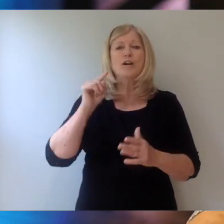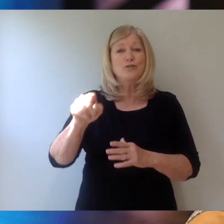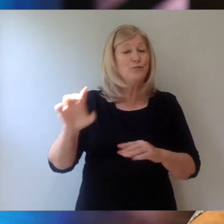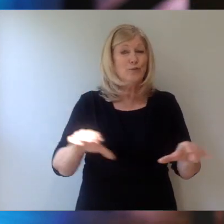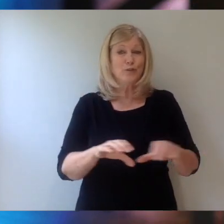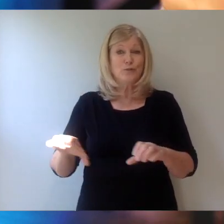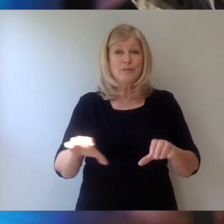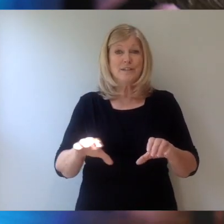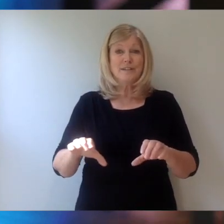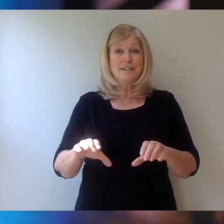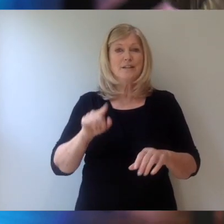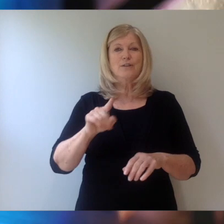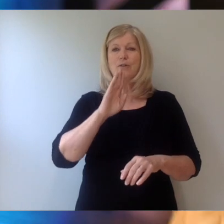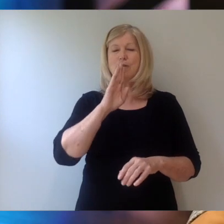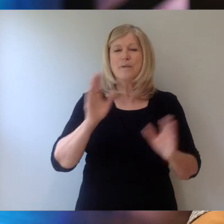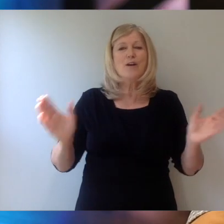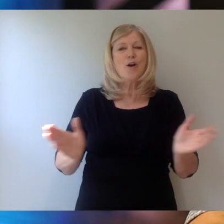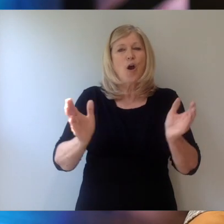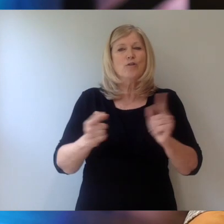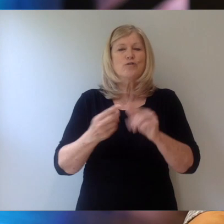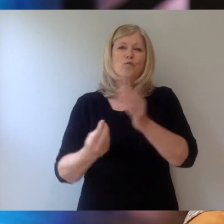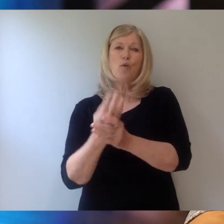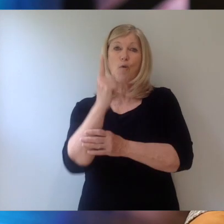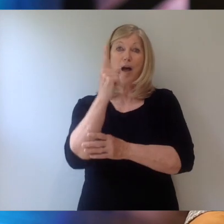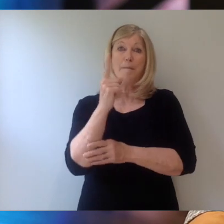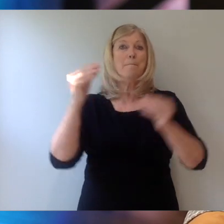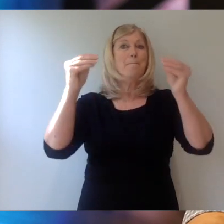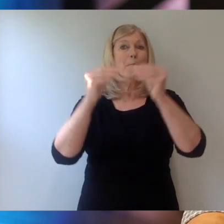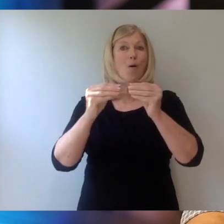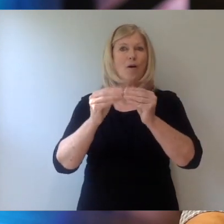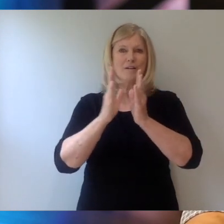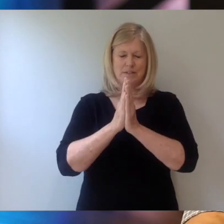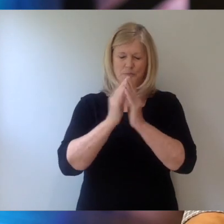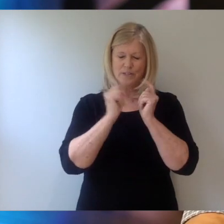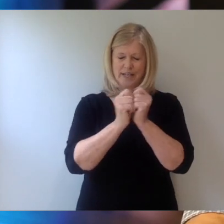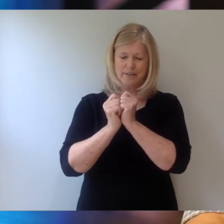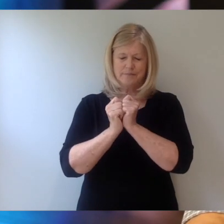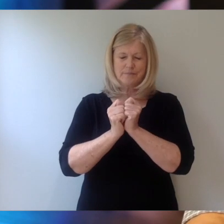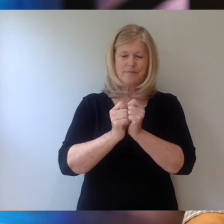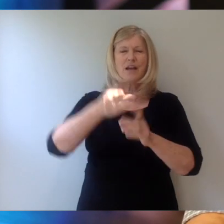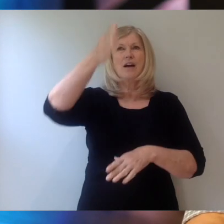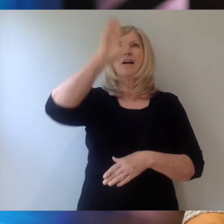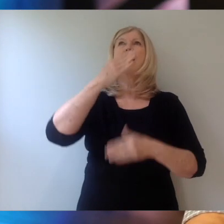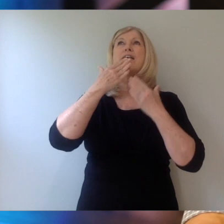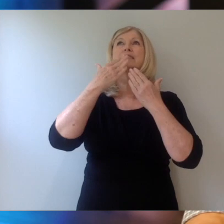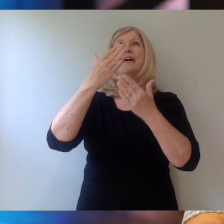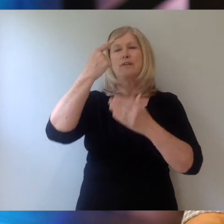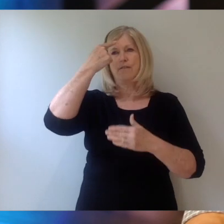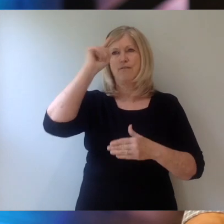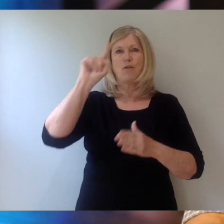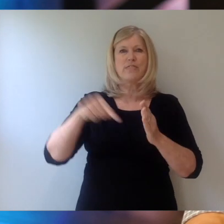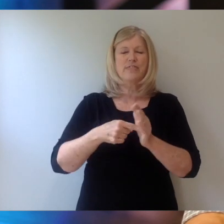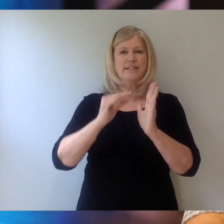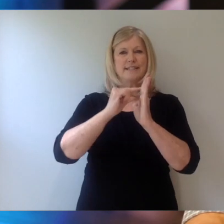you'll be urged to grow up even more. Let's pray together. God, I'm grateful for this text.